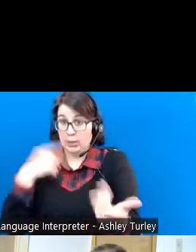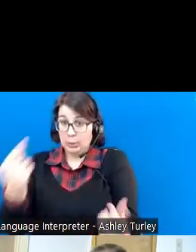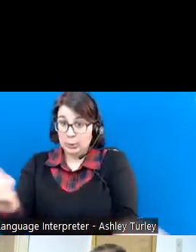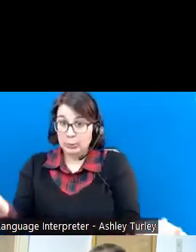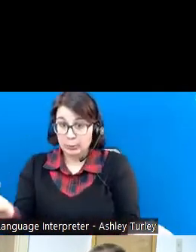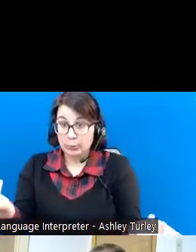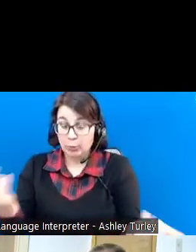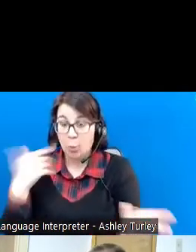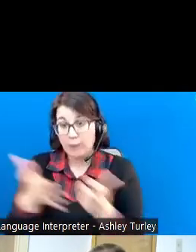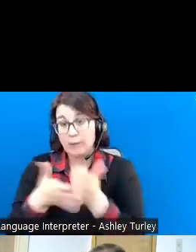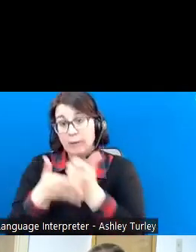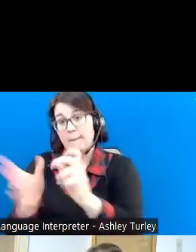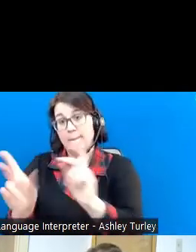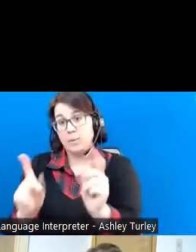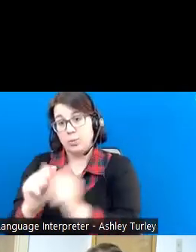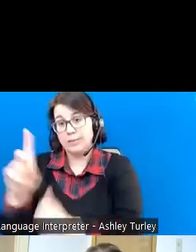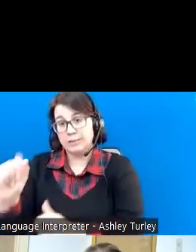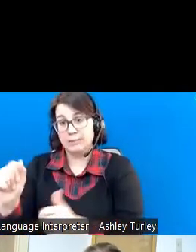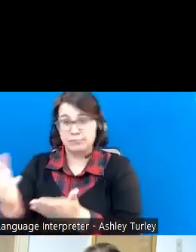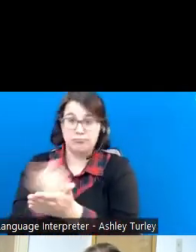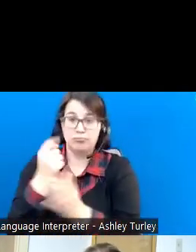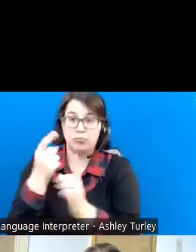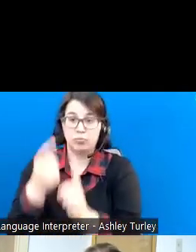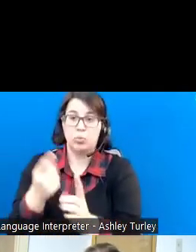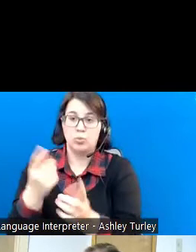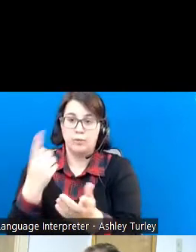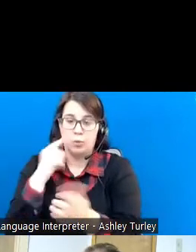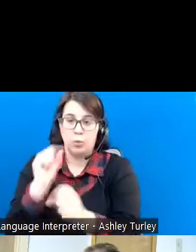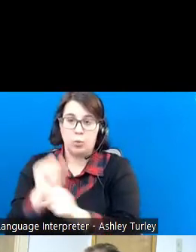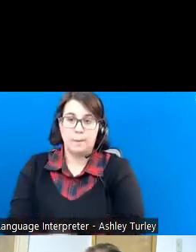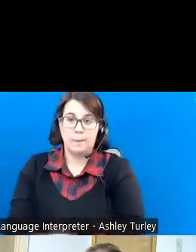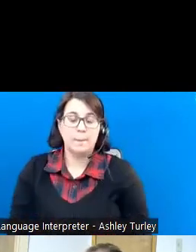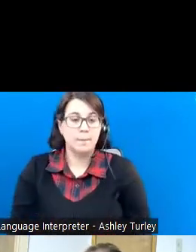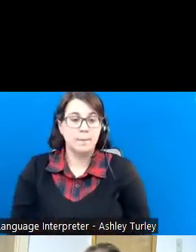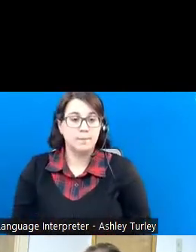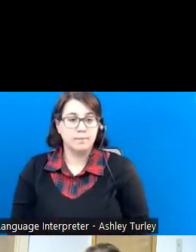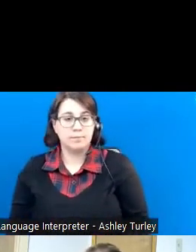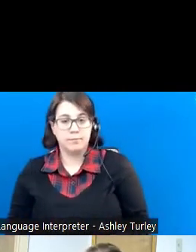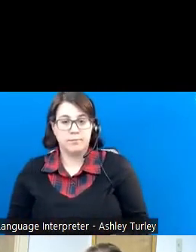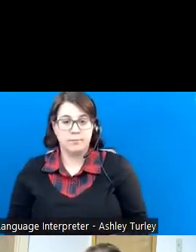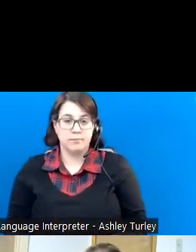individuals with disabilities achieve those work goals. Next slide, please.